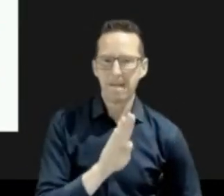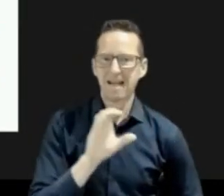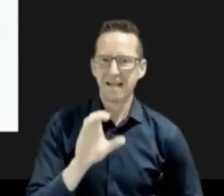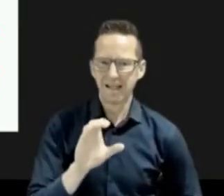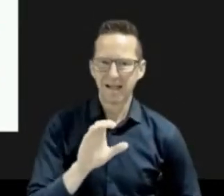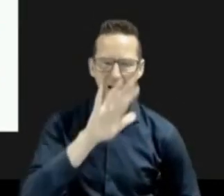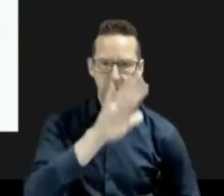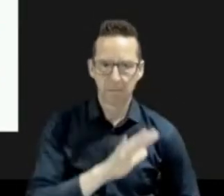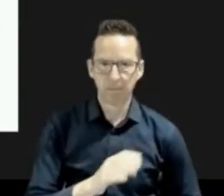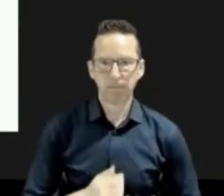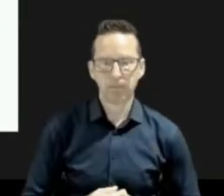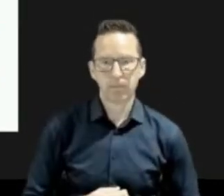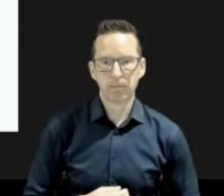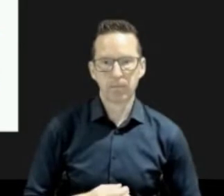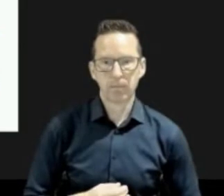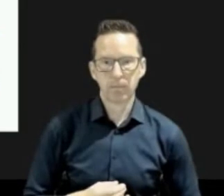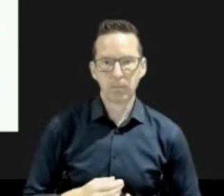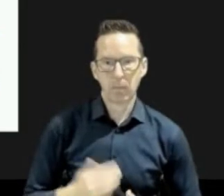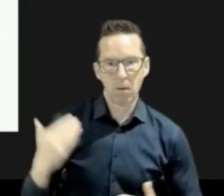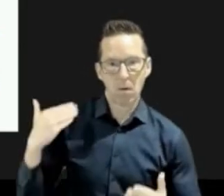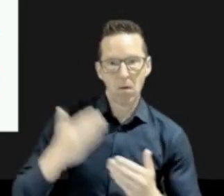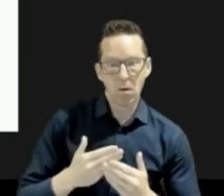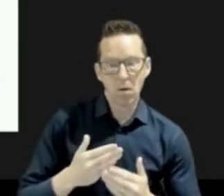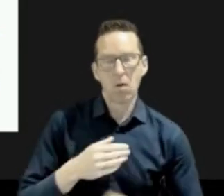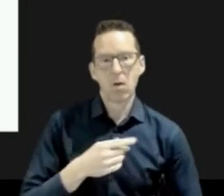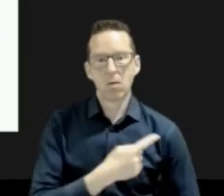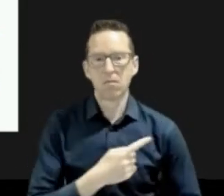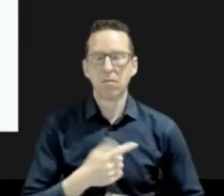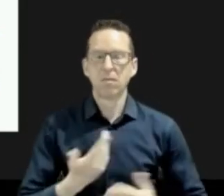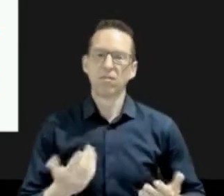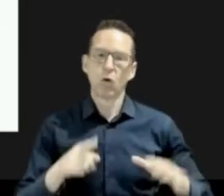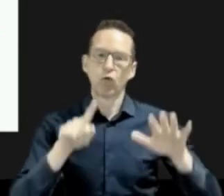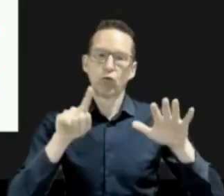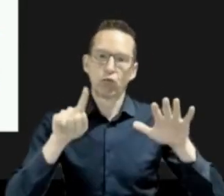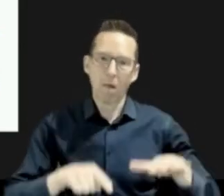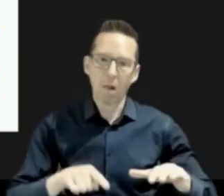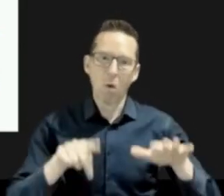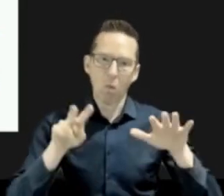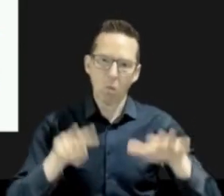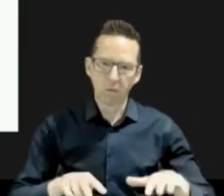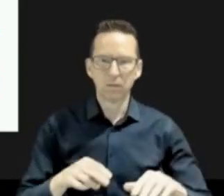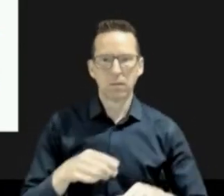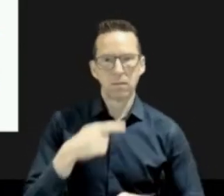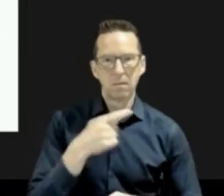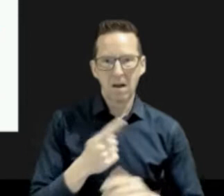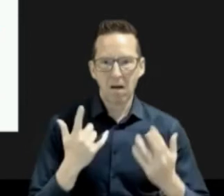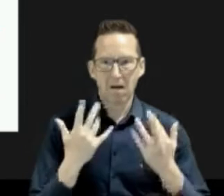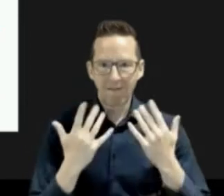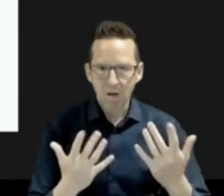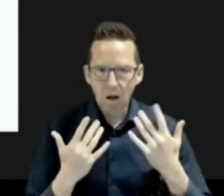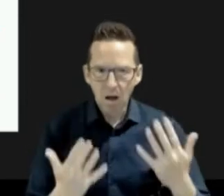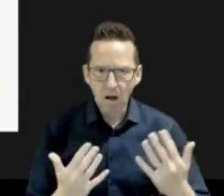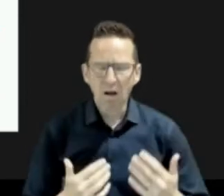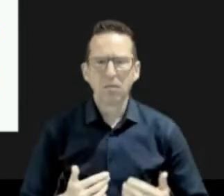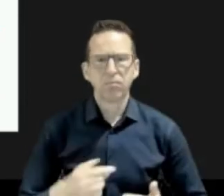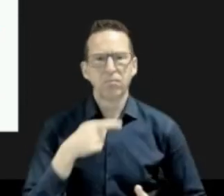August, specifically drought, heat, wildfire, or quality, and